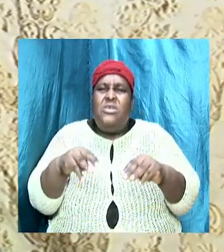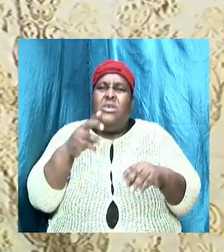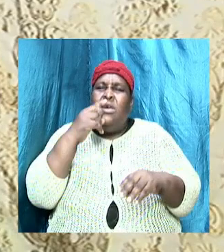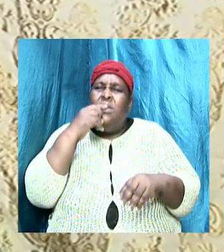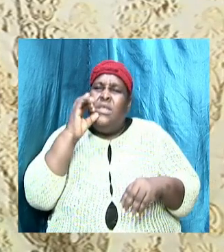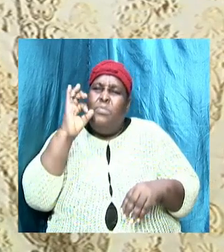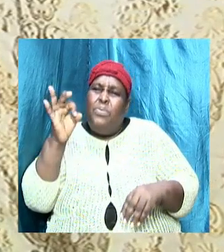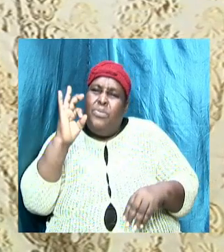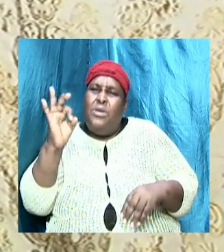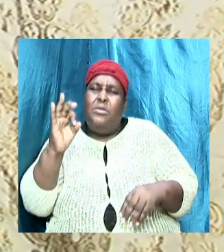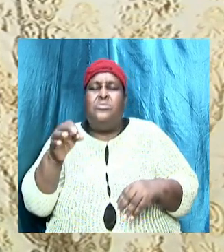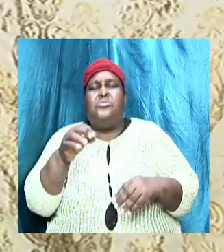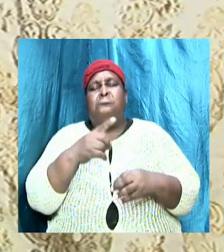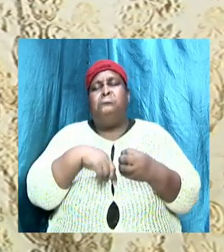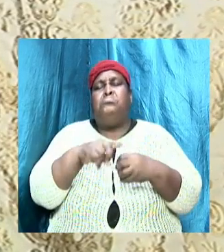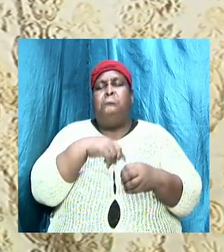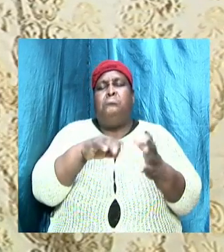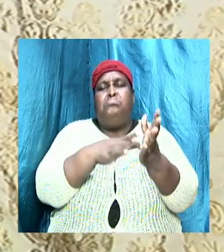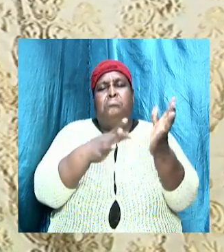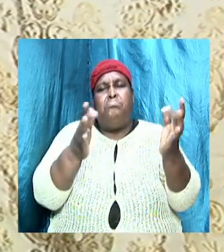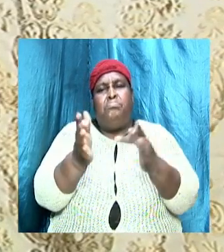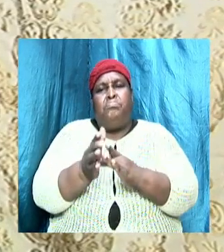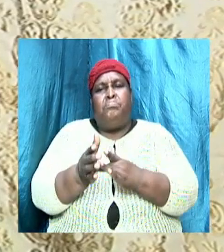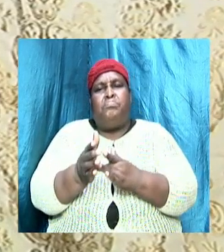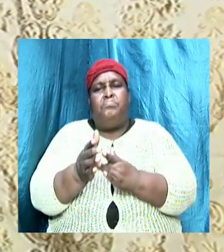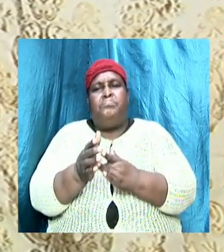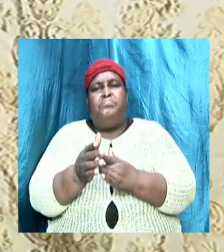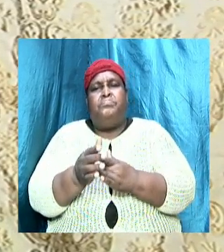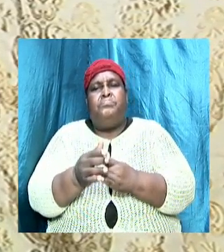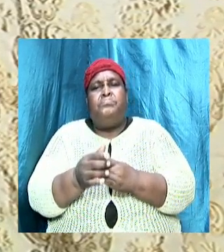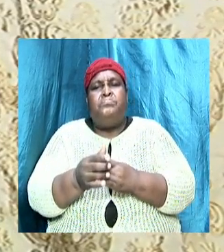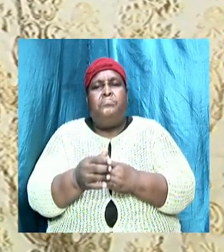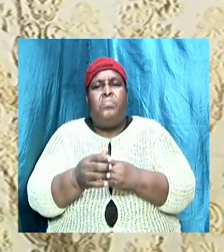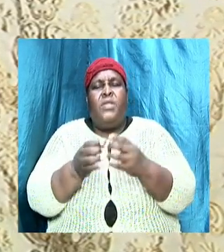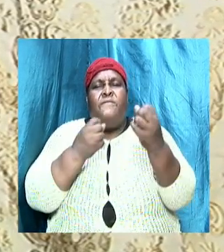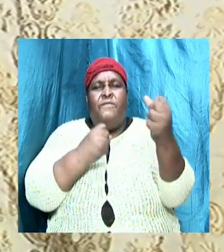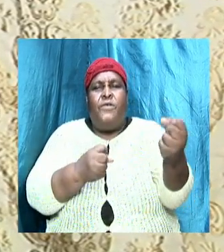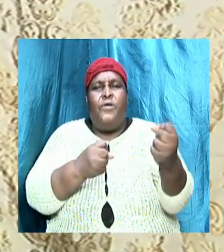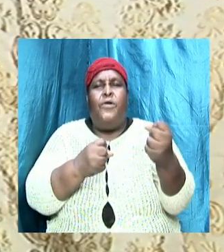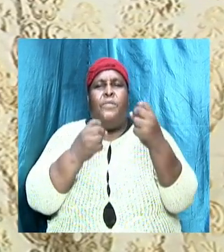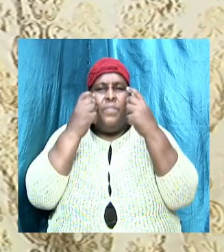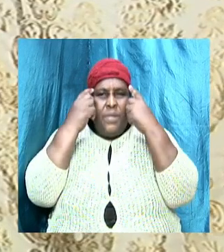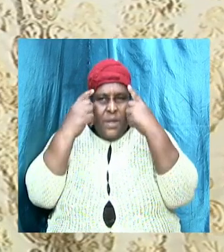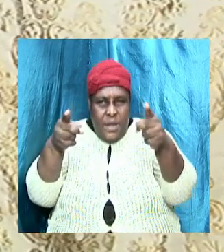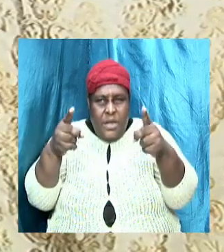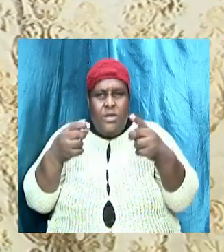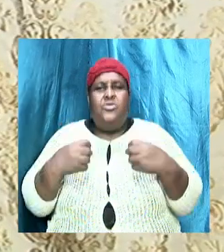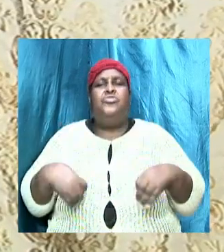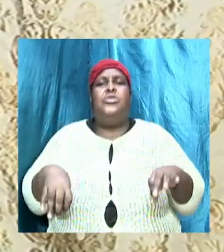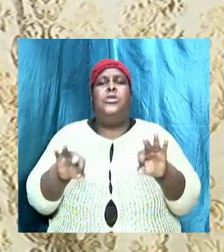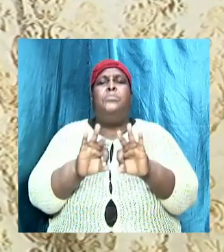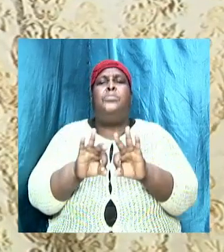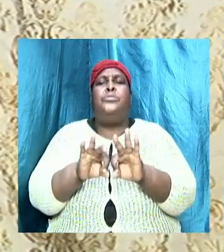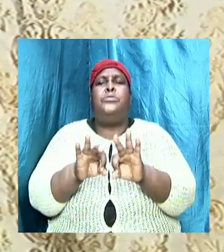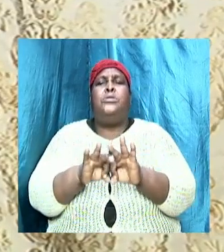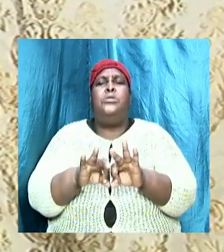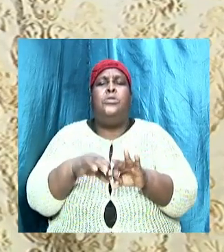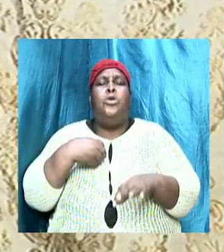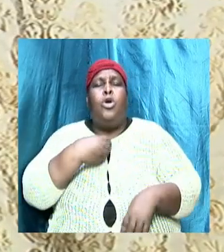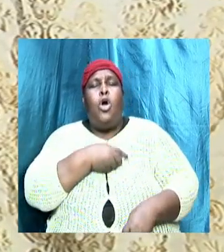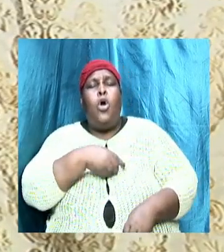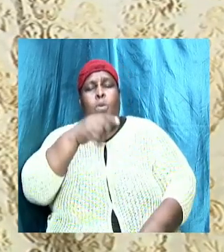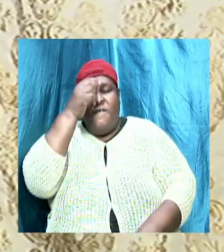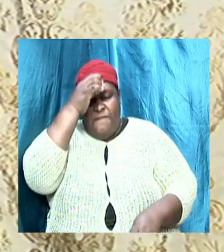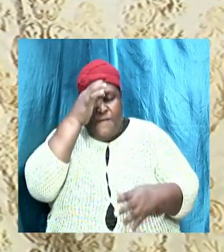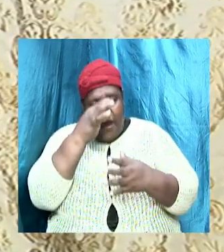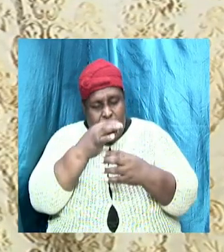about Jesus. Amen. Sound doctrine is important because our faith is based